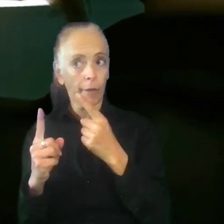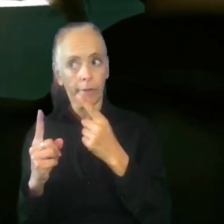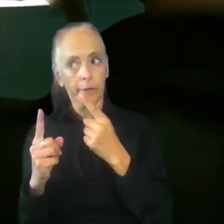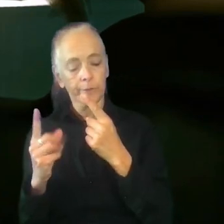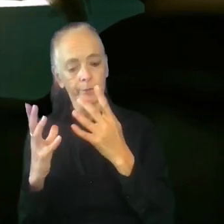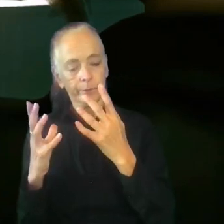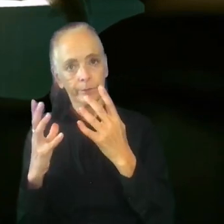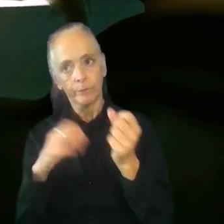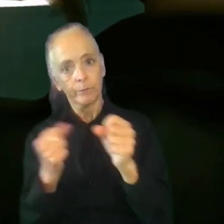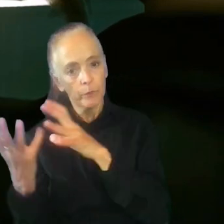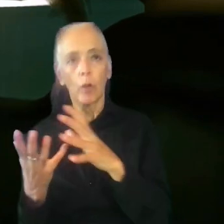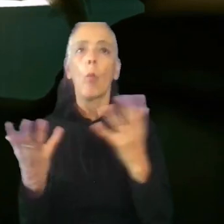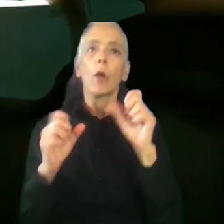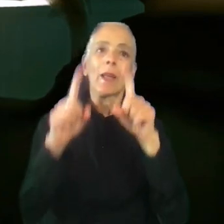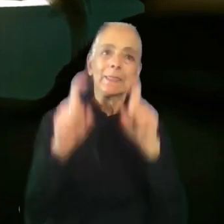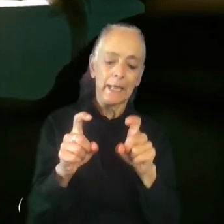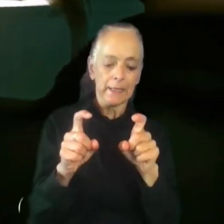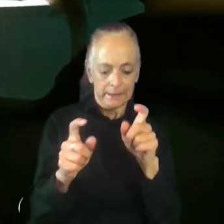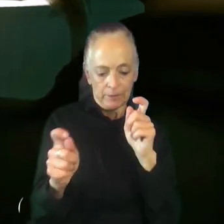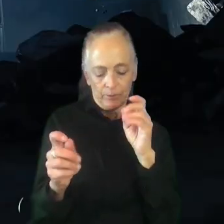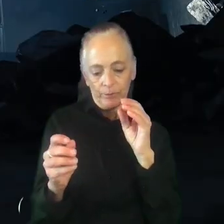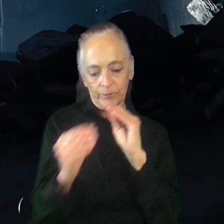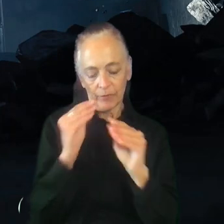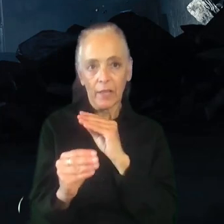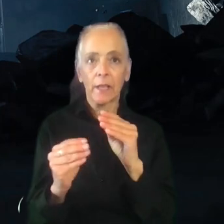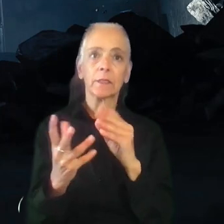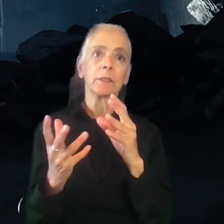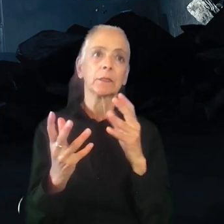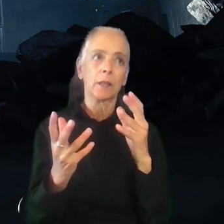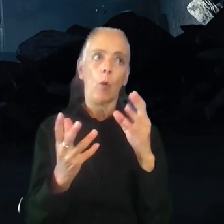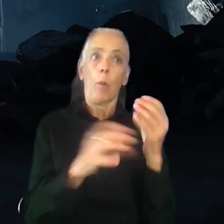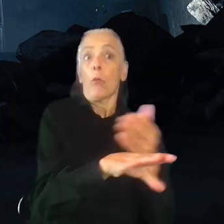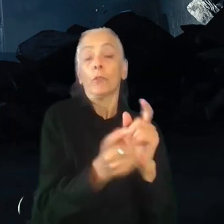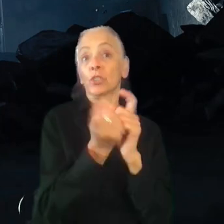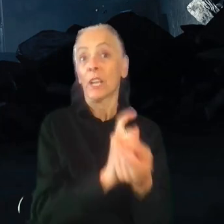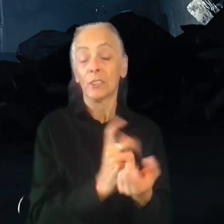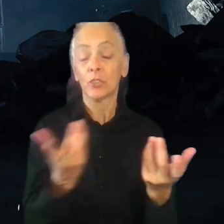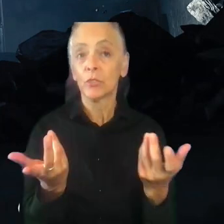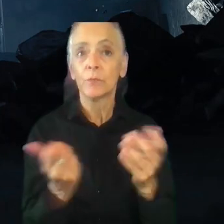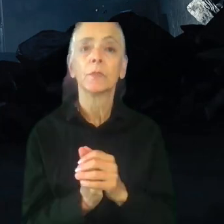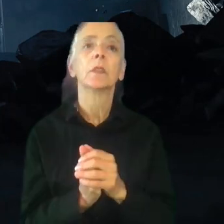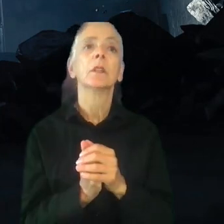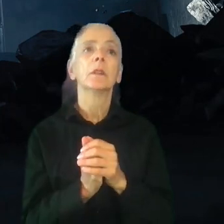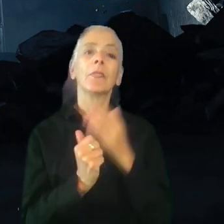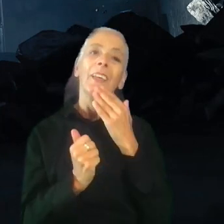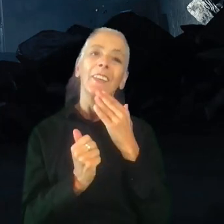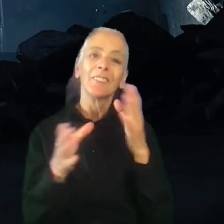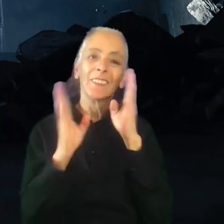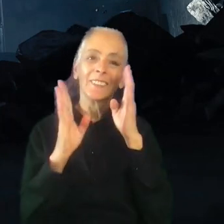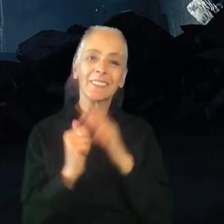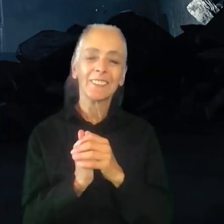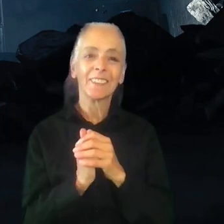and what can be improved and changed. And that's it. Thank you so much for listening and feel free to get in touch with me